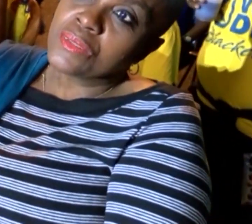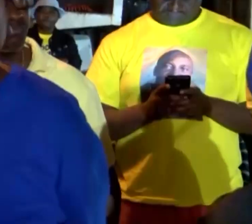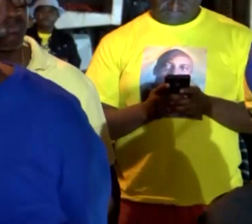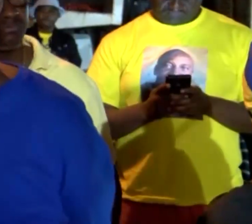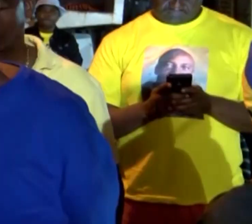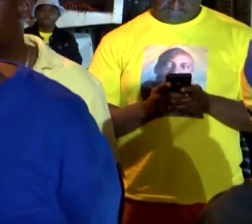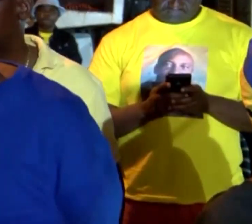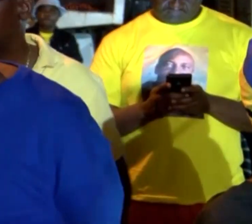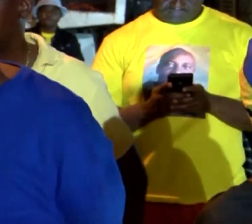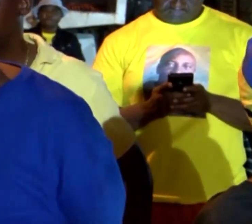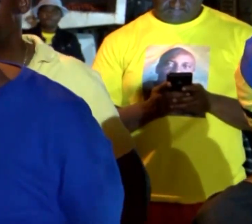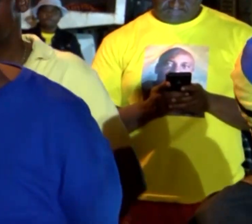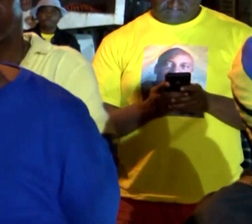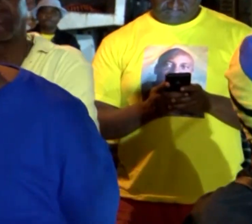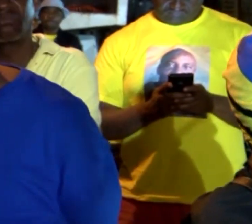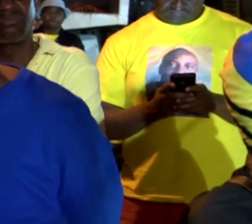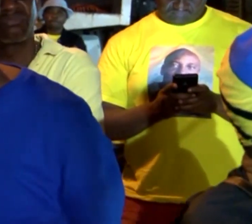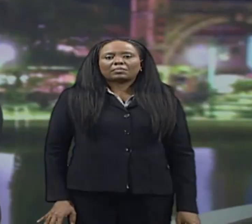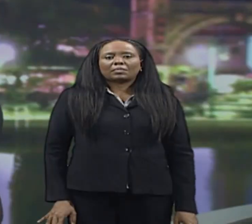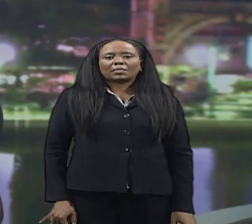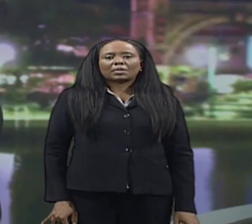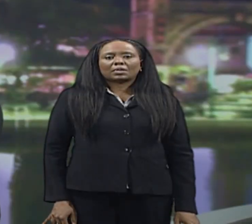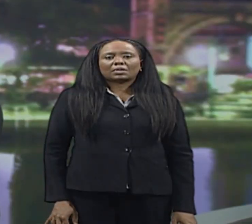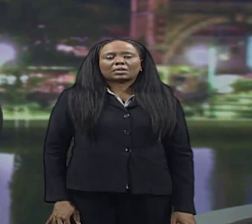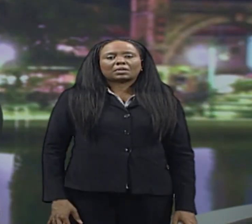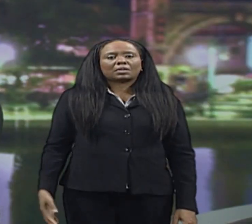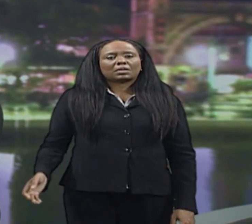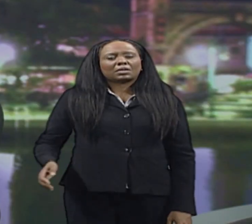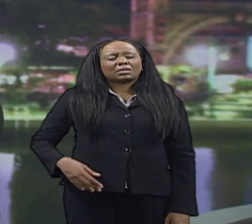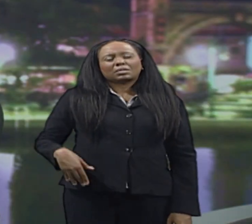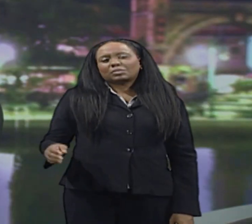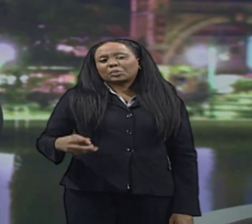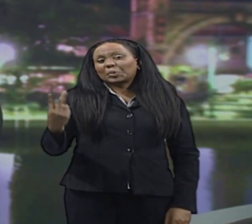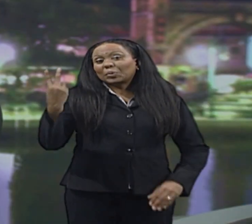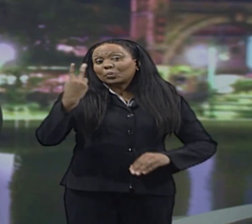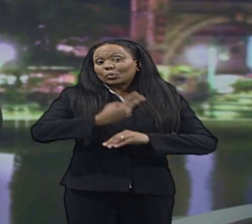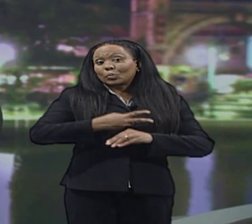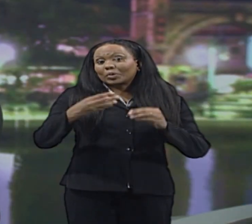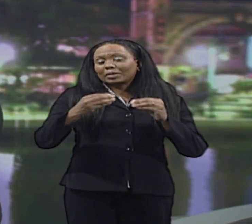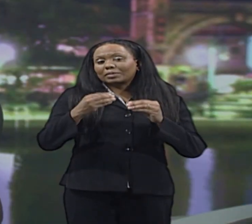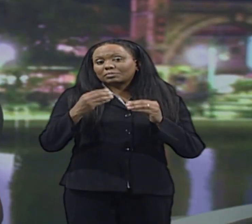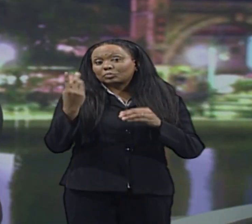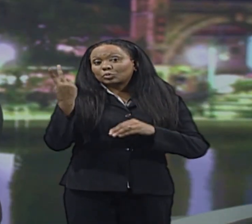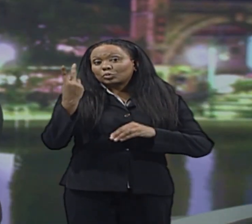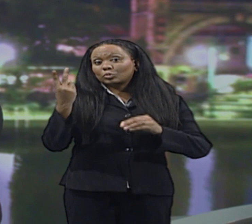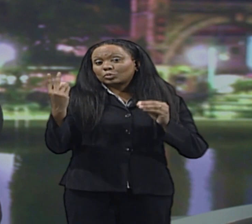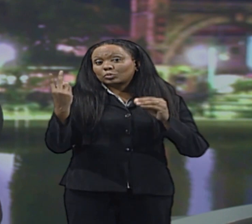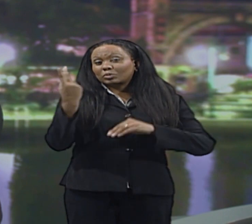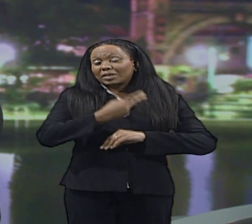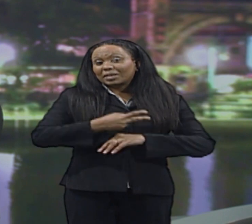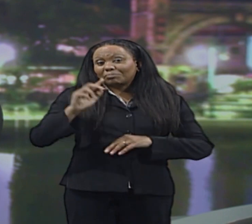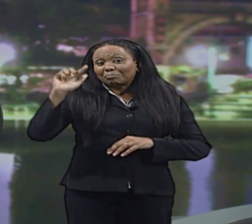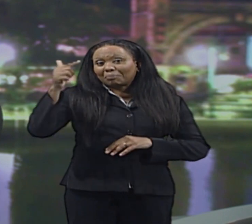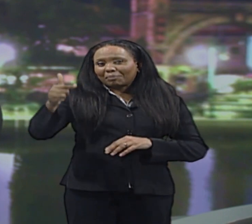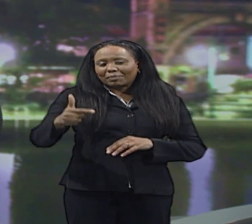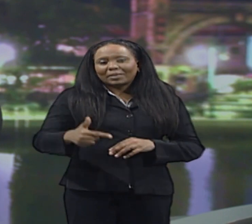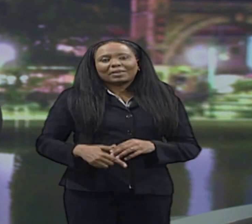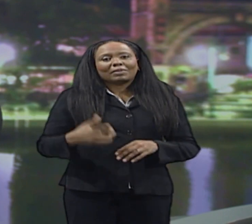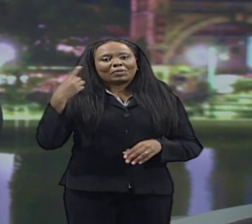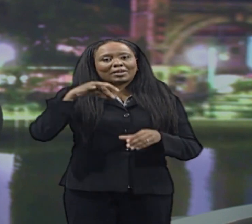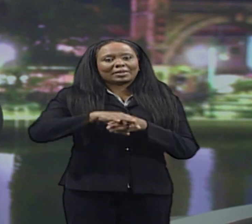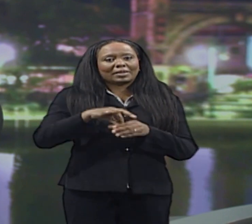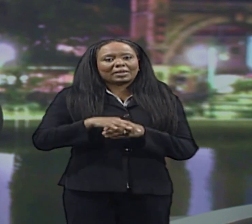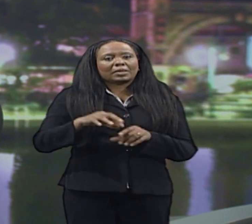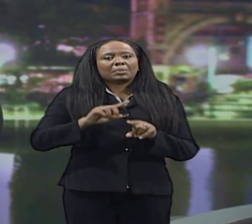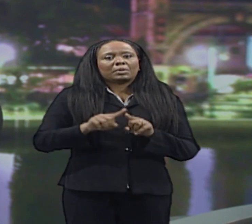Sean Farrell, CBC News. With just days to go before Thursday's general election, the Barbados Labour Party's leadership